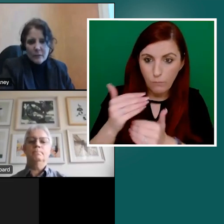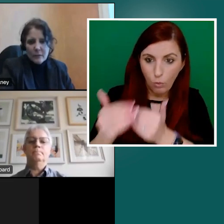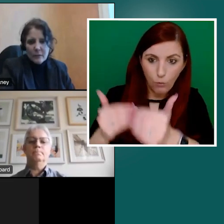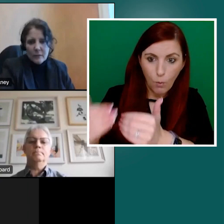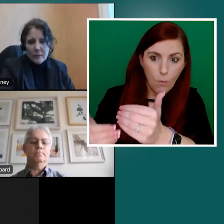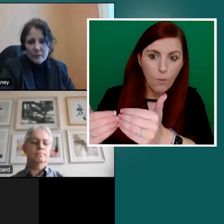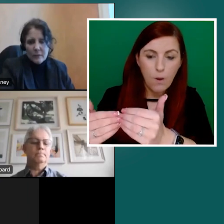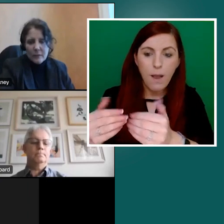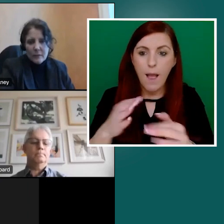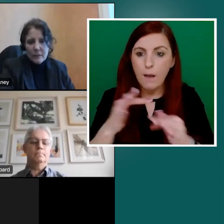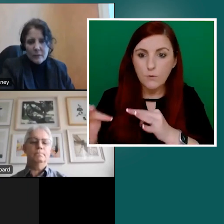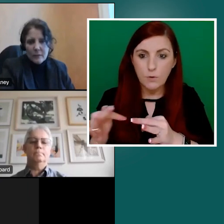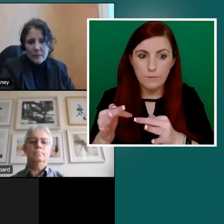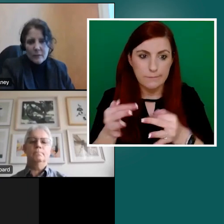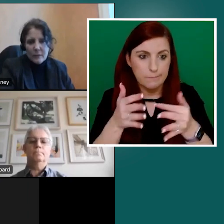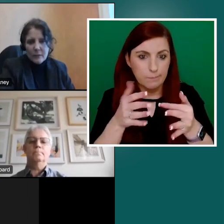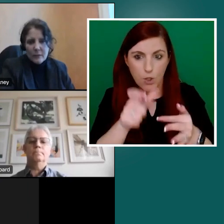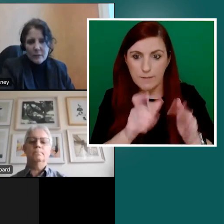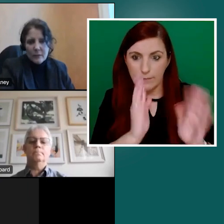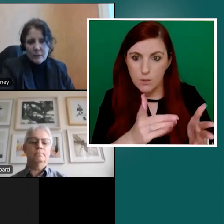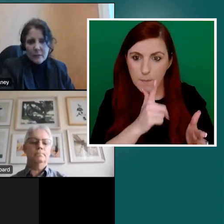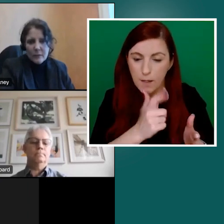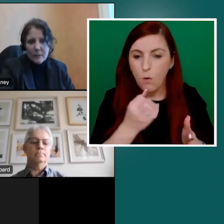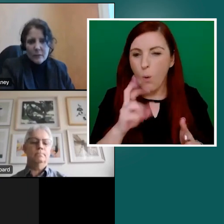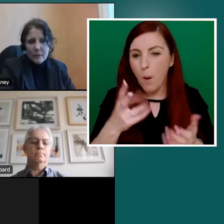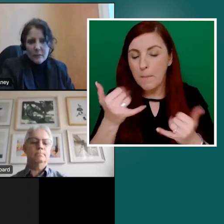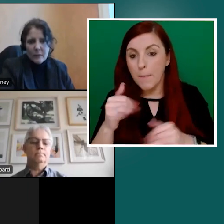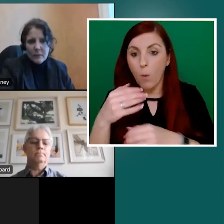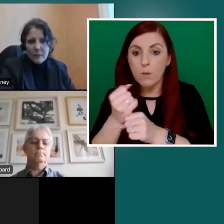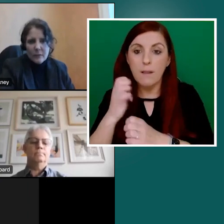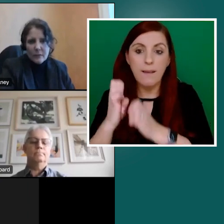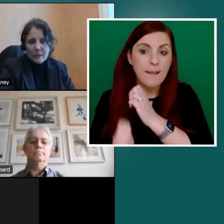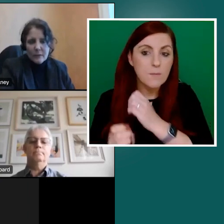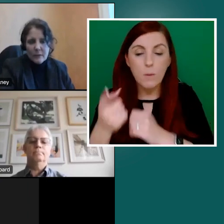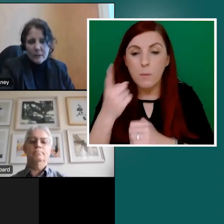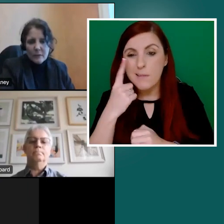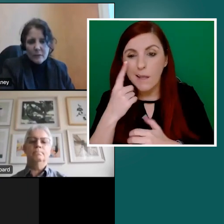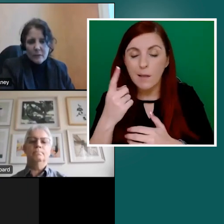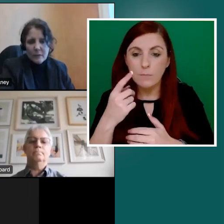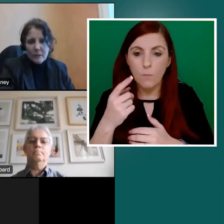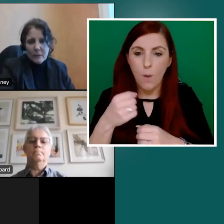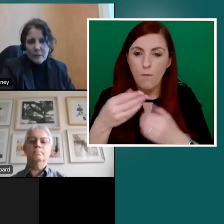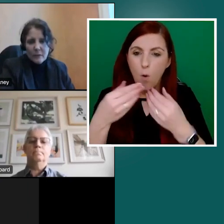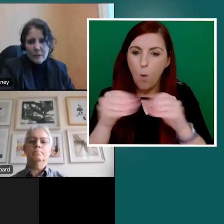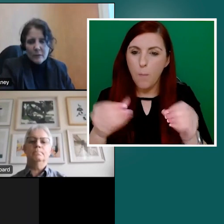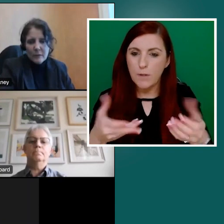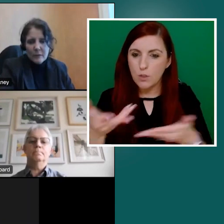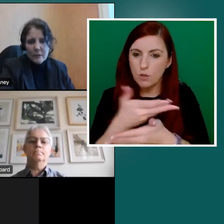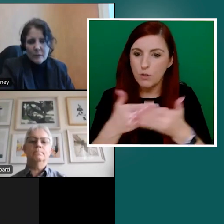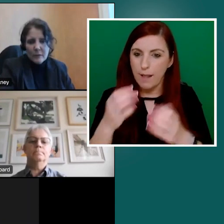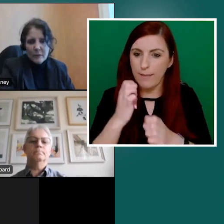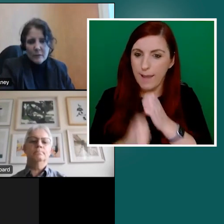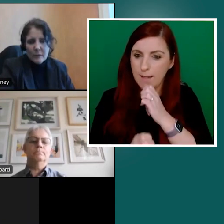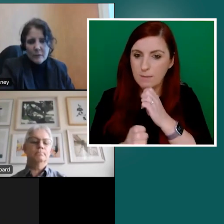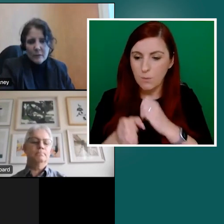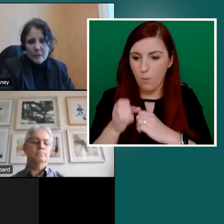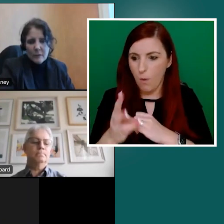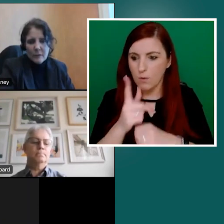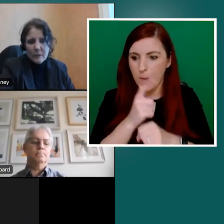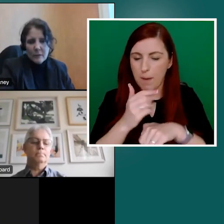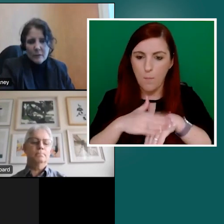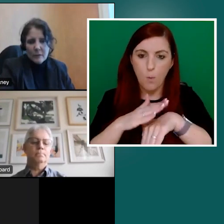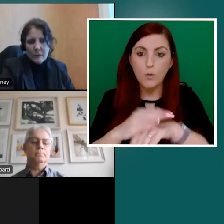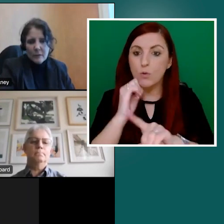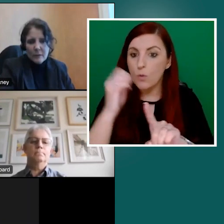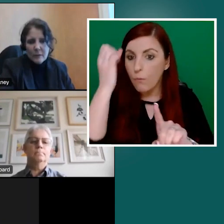individual speakers presentations or we can take them at the open forum discussion at the end of the event. But just not to